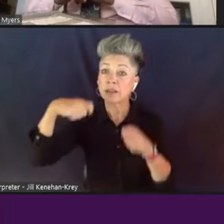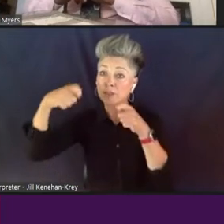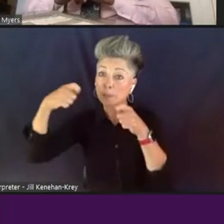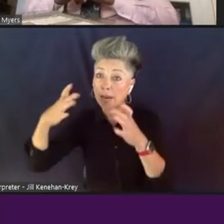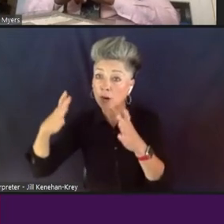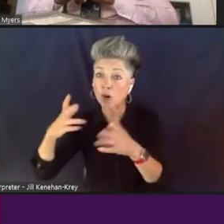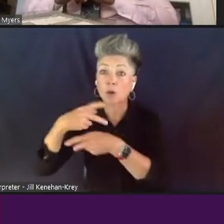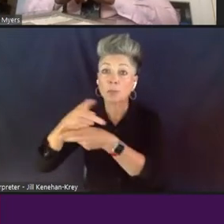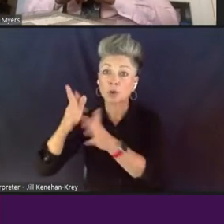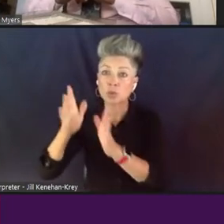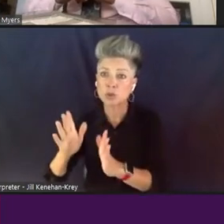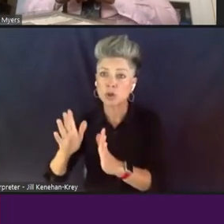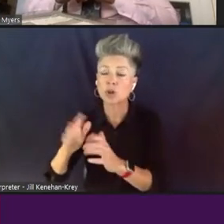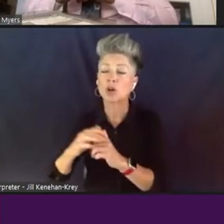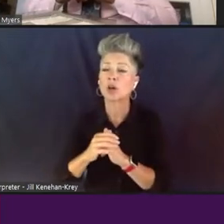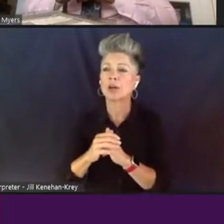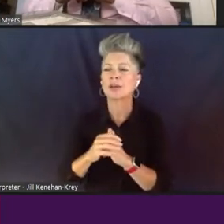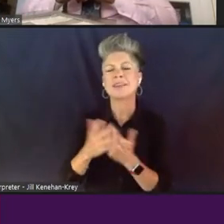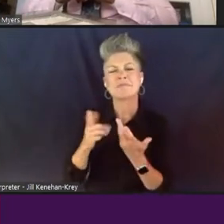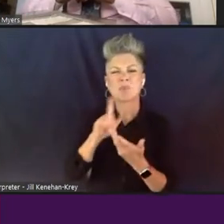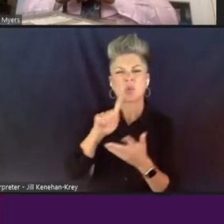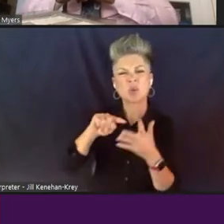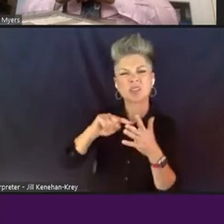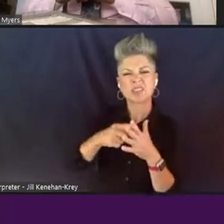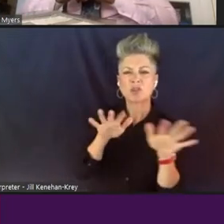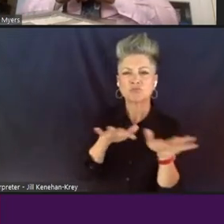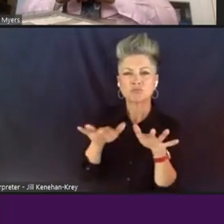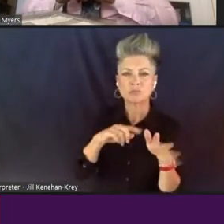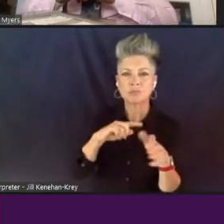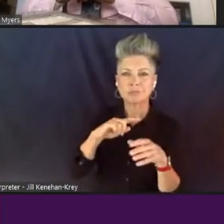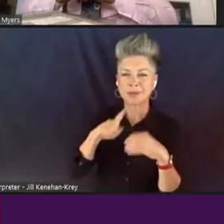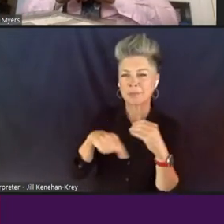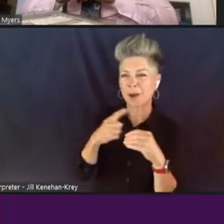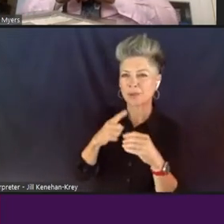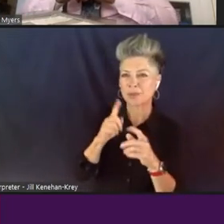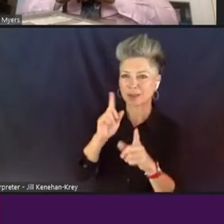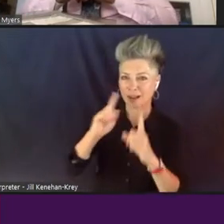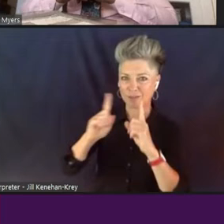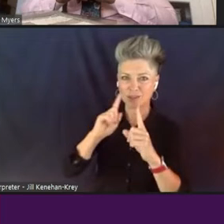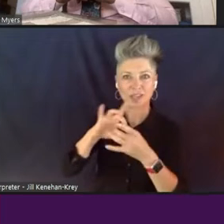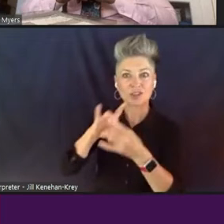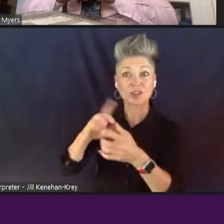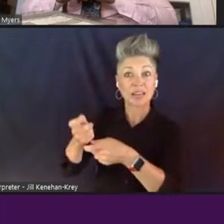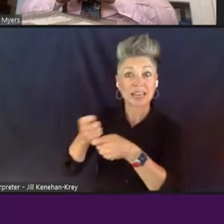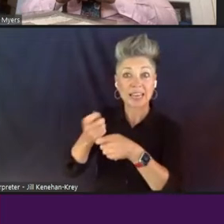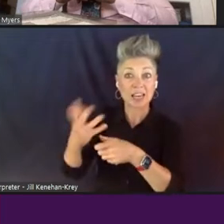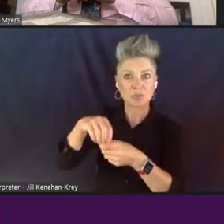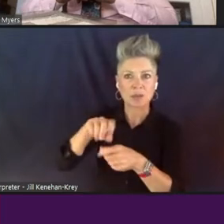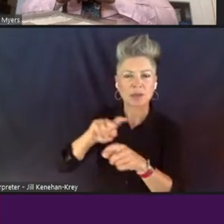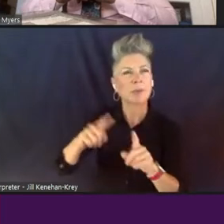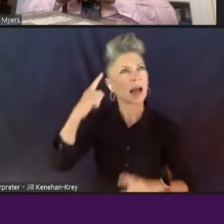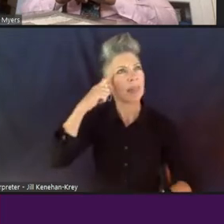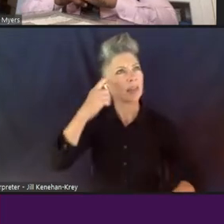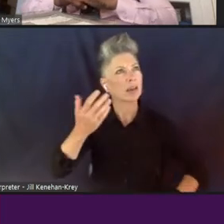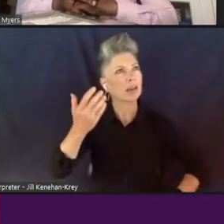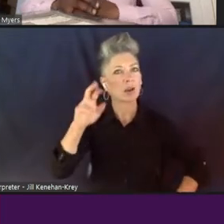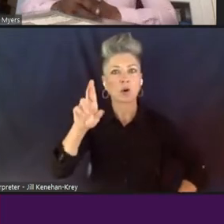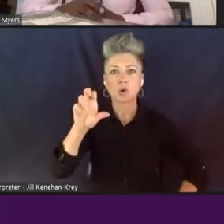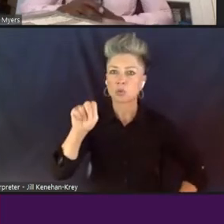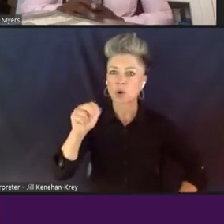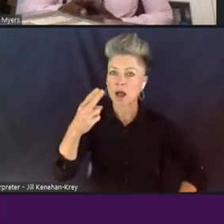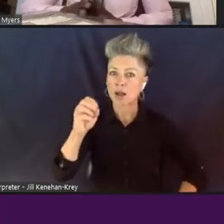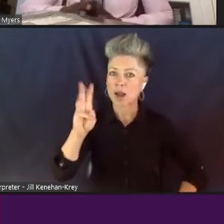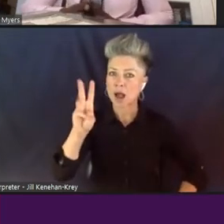want to start, we're going to ease into our conversation about engagement, but I'm curious. I think it may have been Ron Howard, and I welcome our audience to